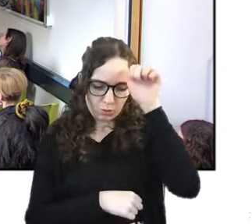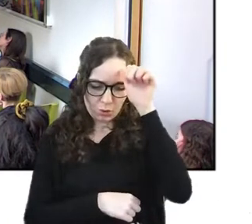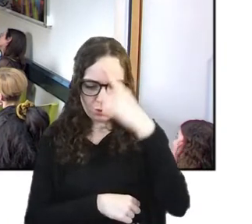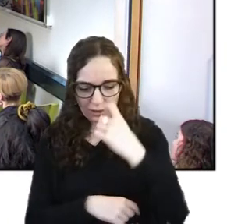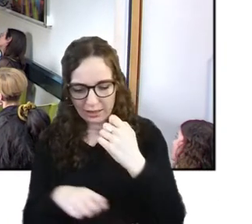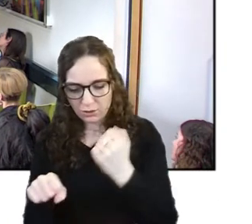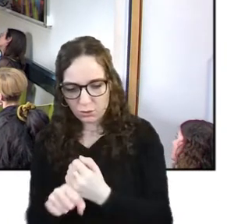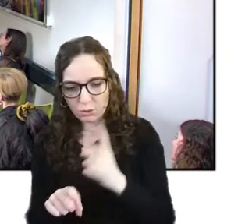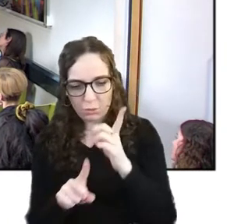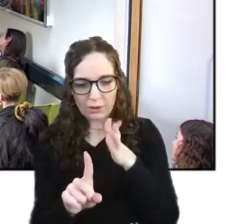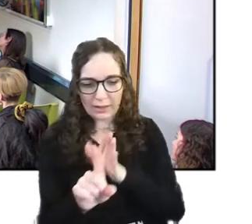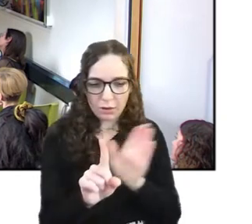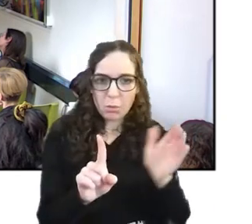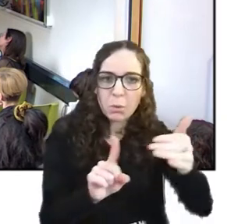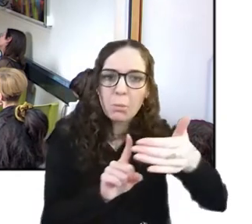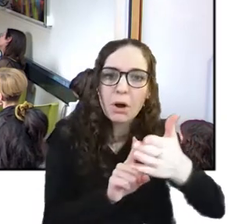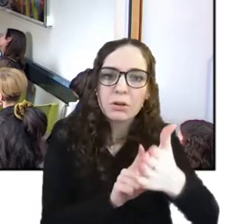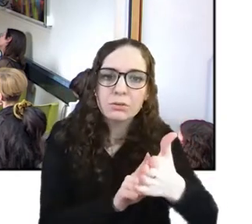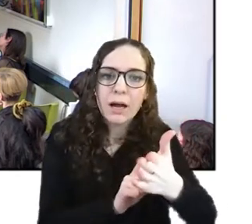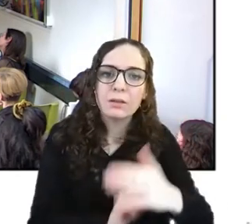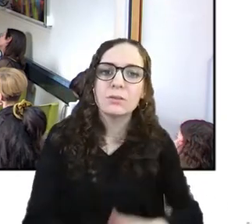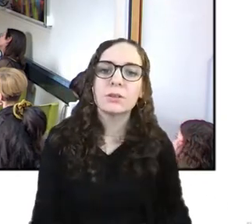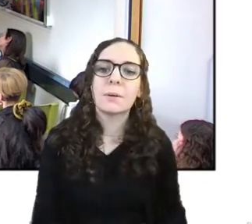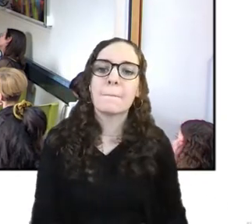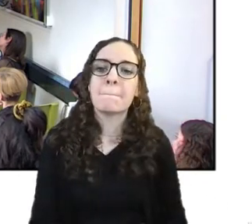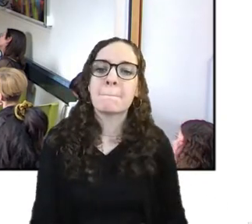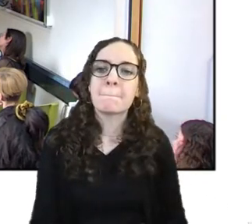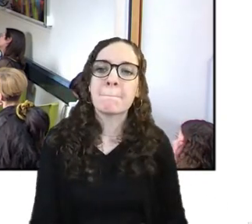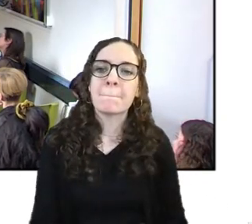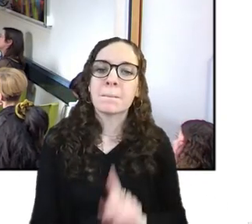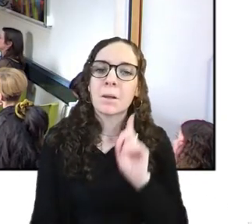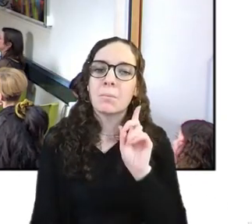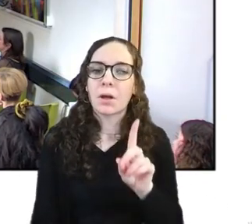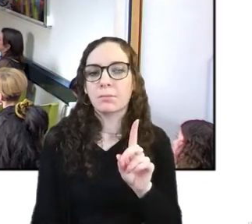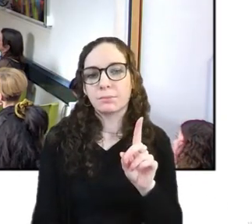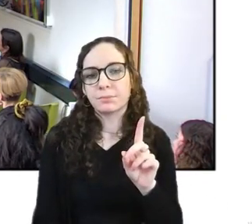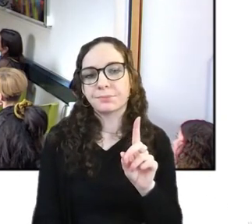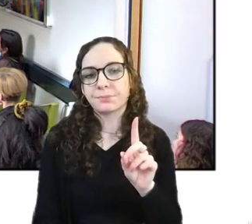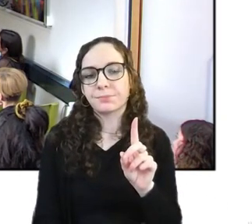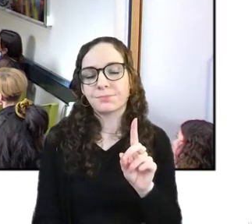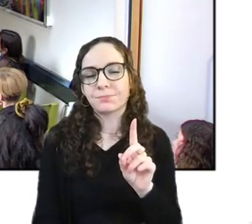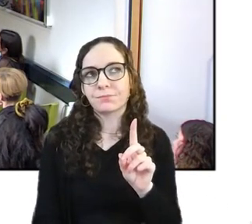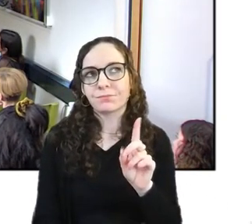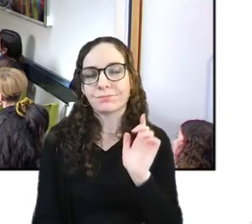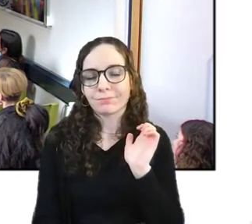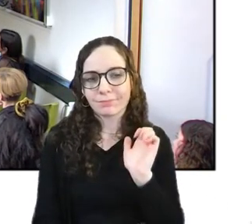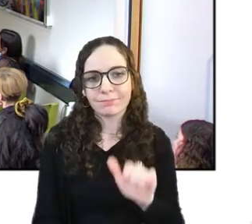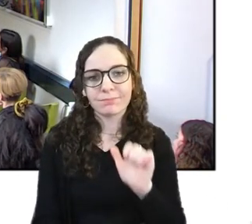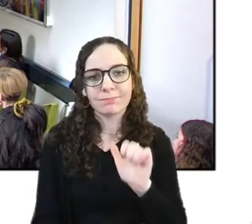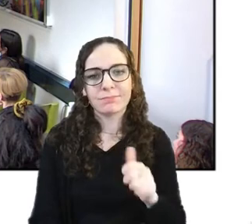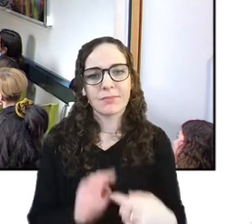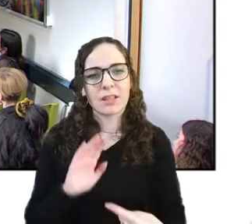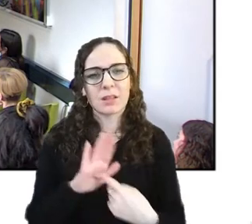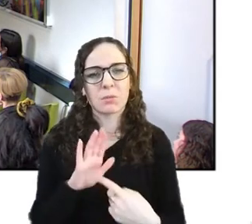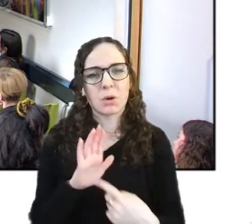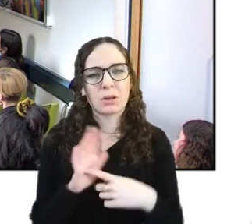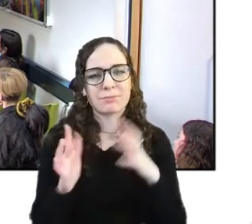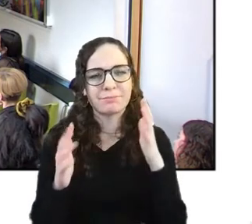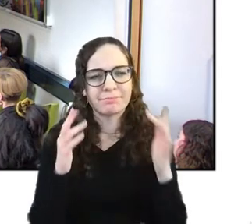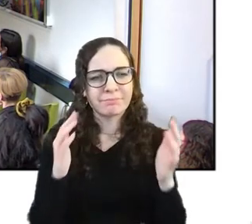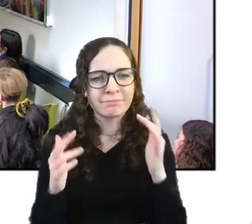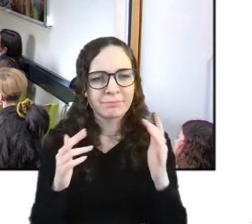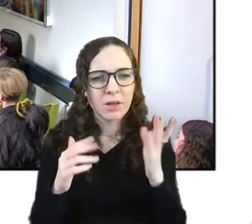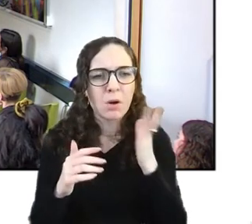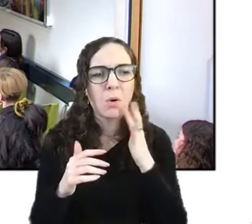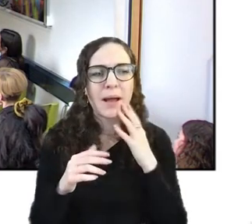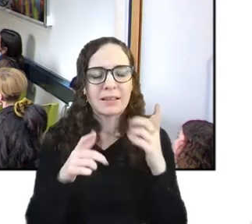around um but i guess yeah it is quite important to think about also like when too much